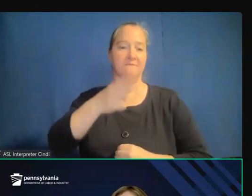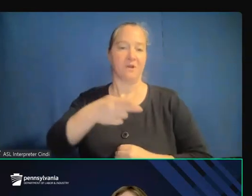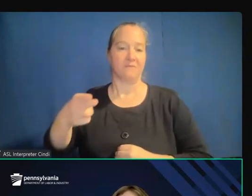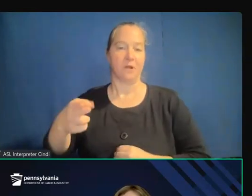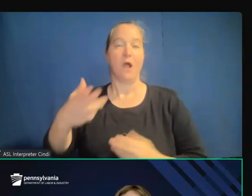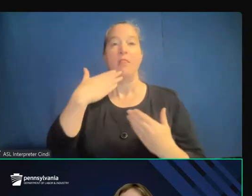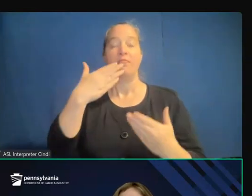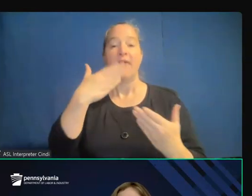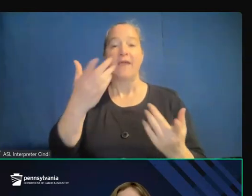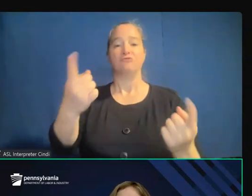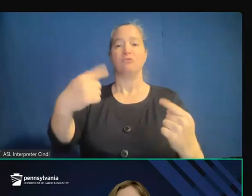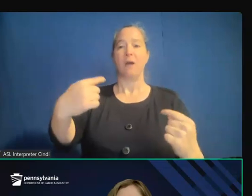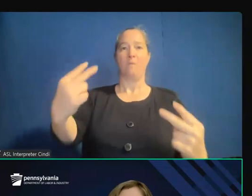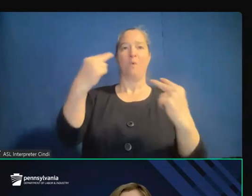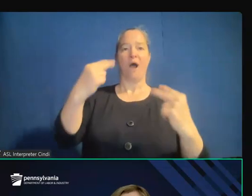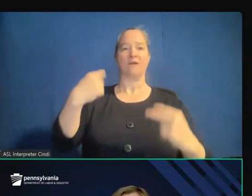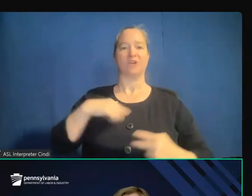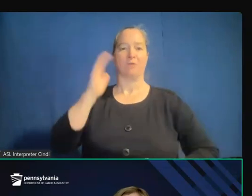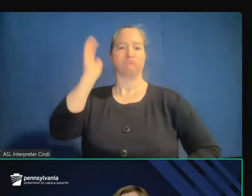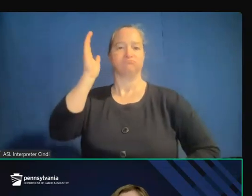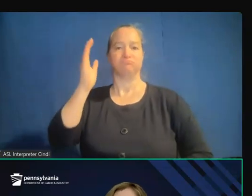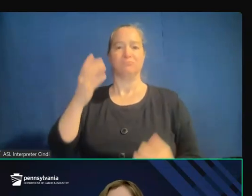We are thrilled to have the Office of